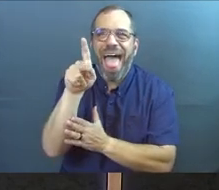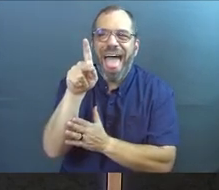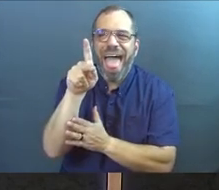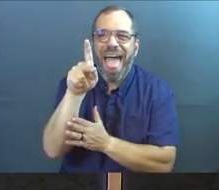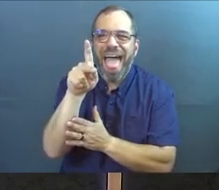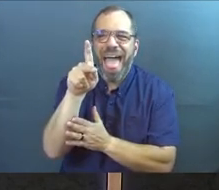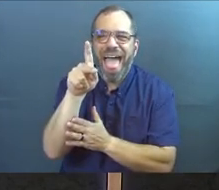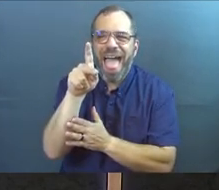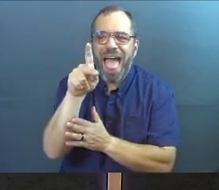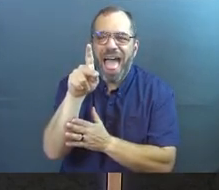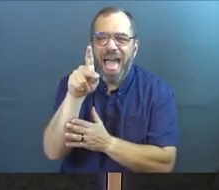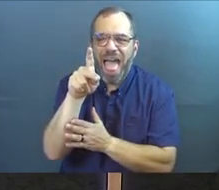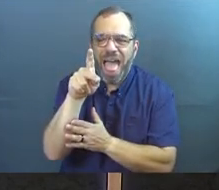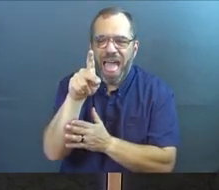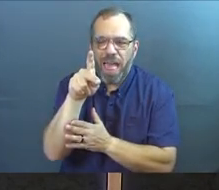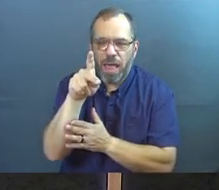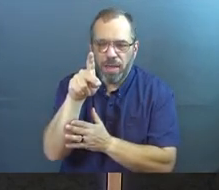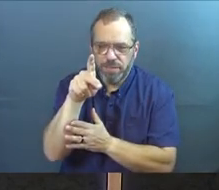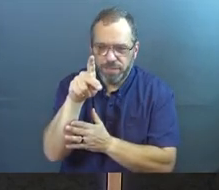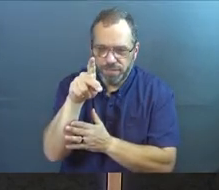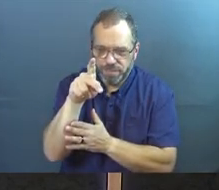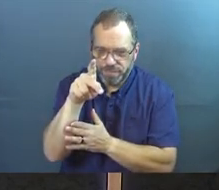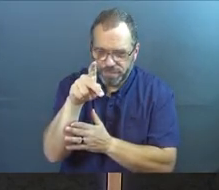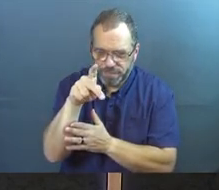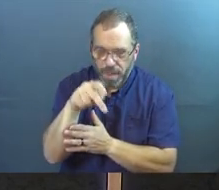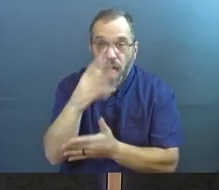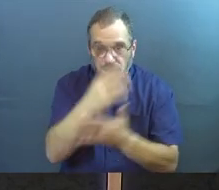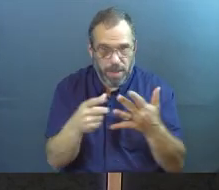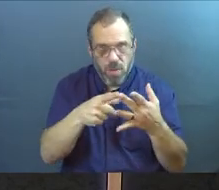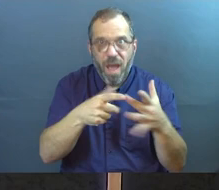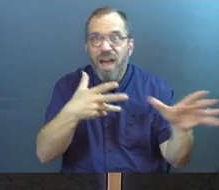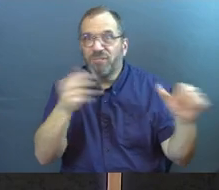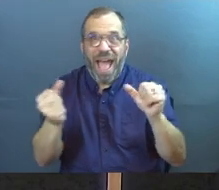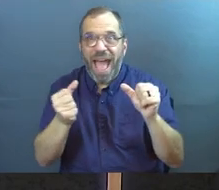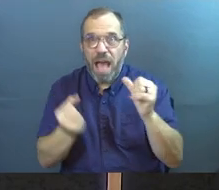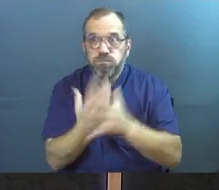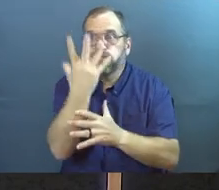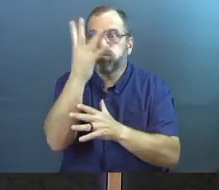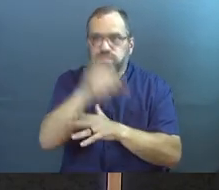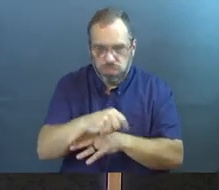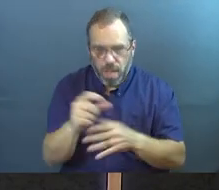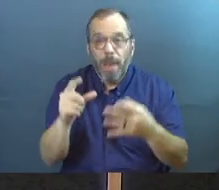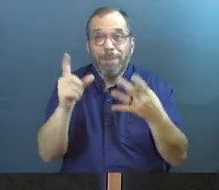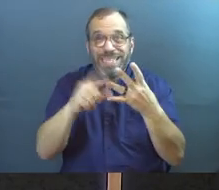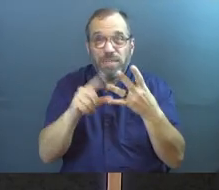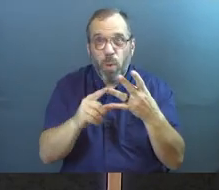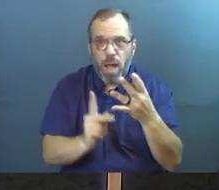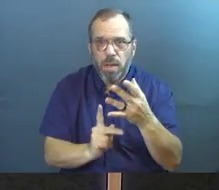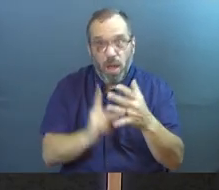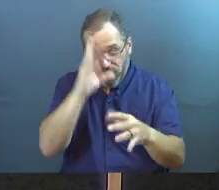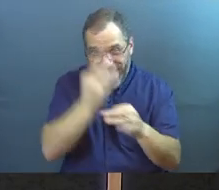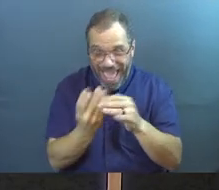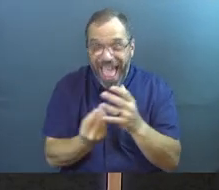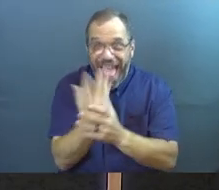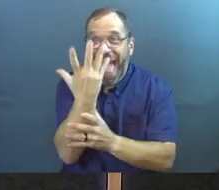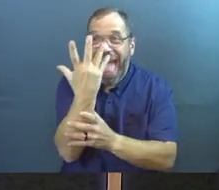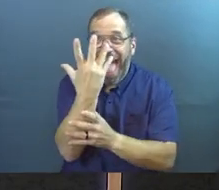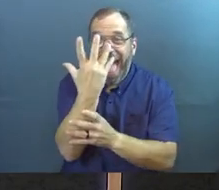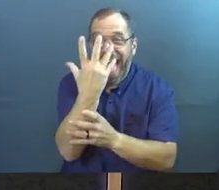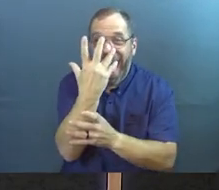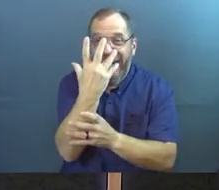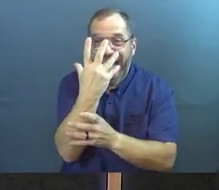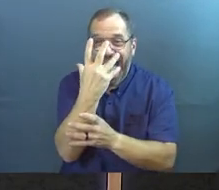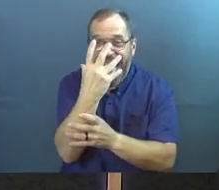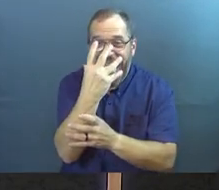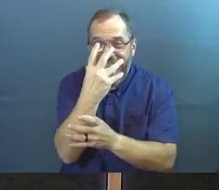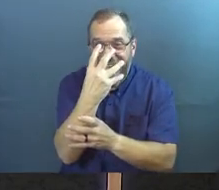So Jesus is saying, like, some of you got it fast, but some of you guys, your faith is going to die slow. Whoo! We